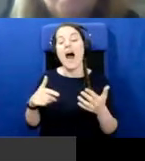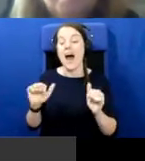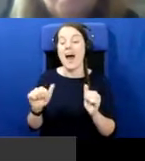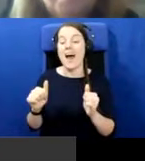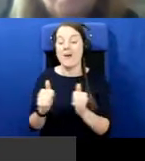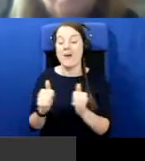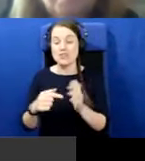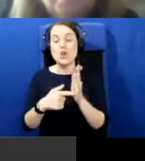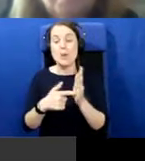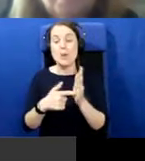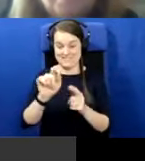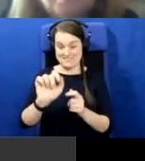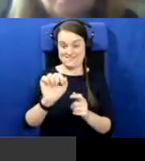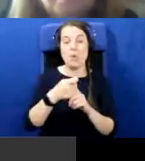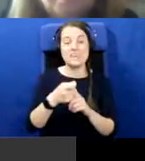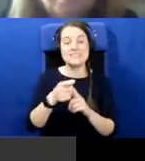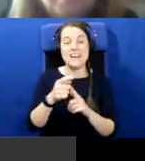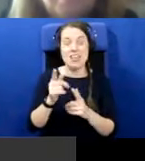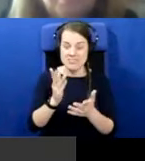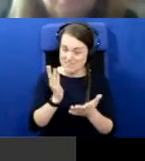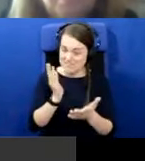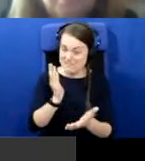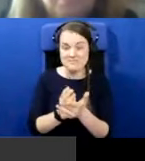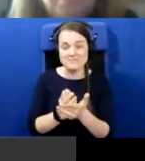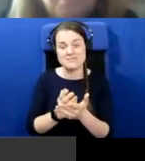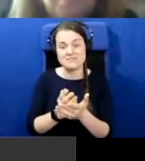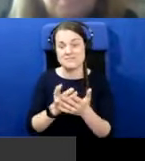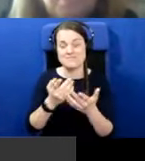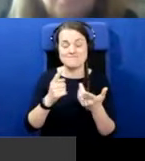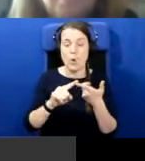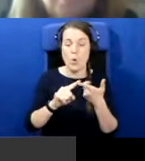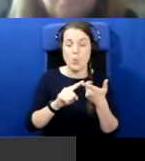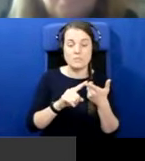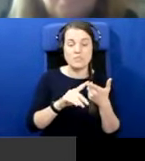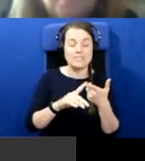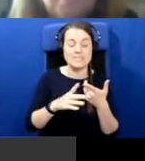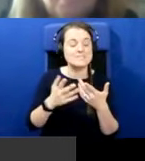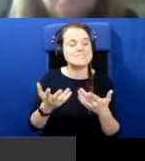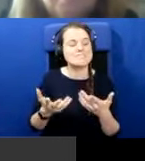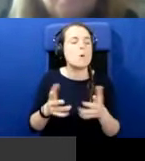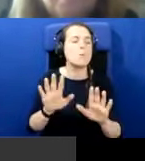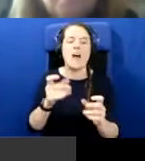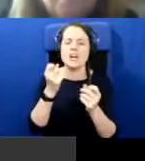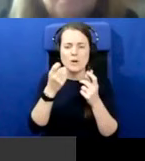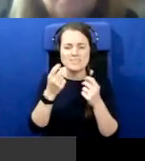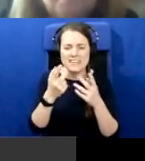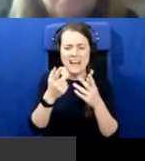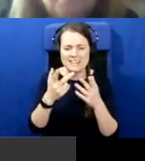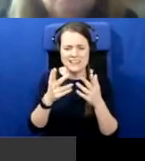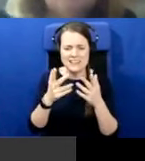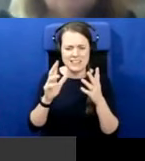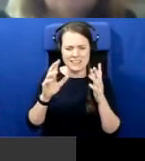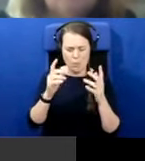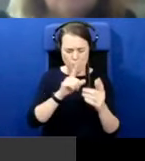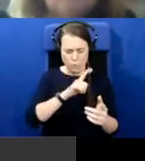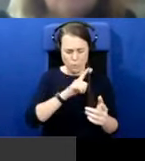There's a chronological coherence to the South. There's no, I don't understand the logic to the primary school curriculum in